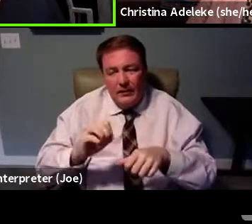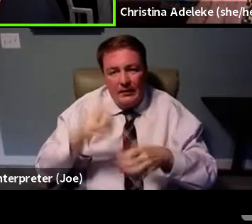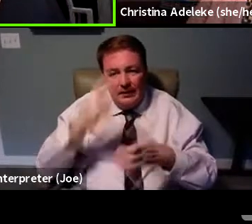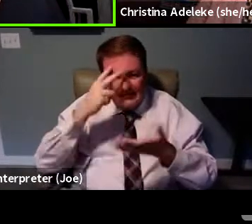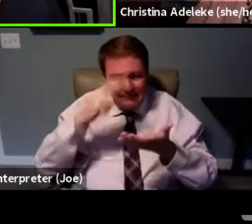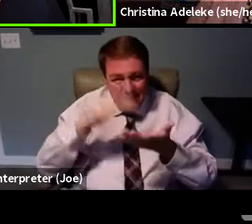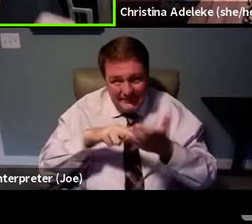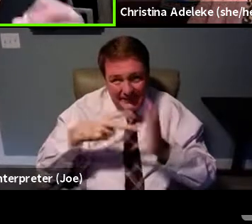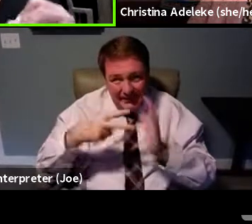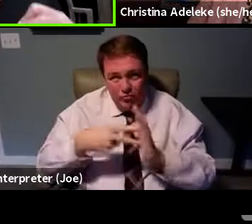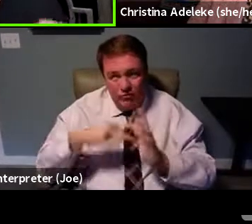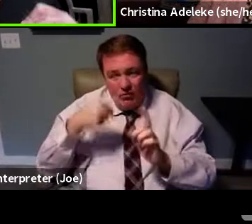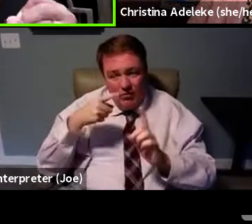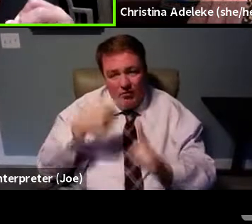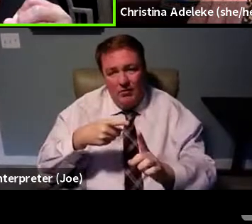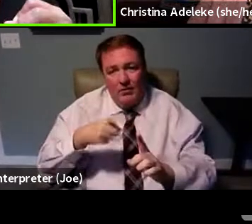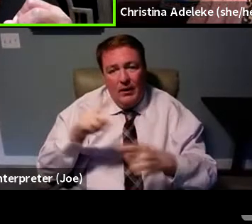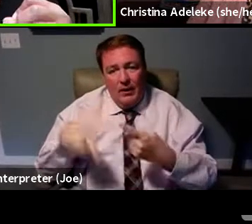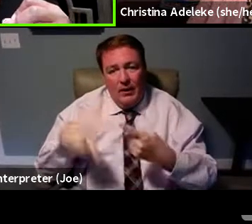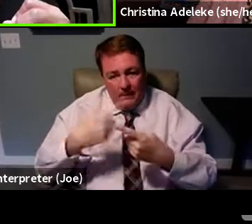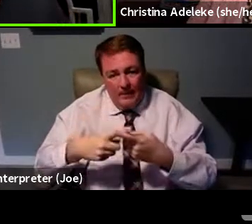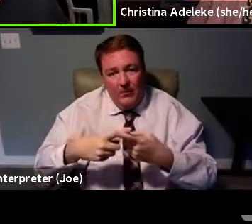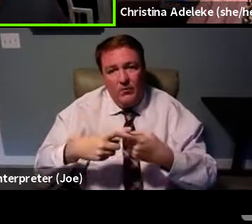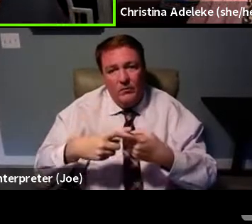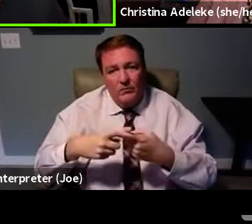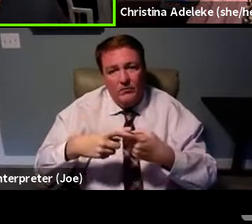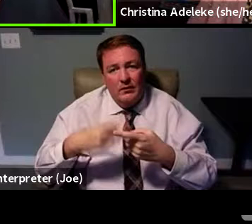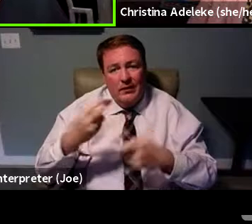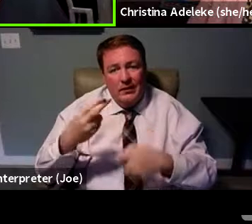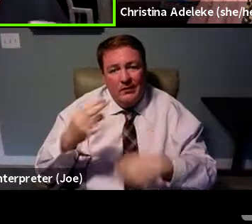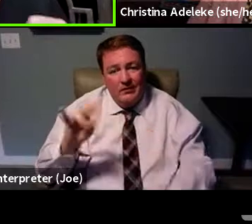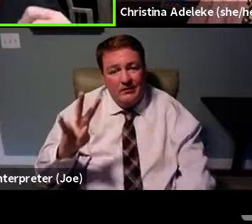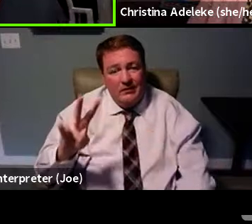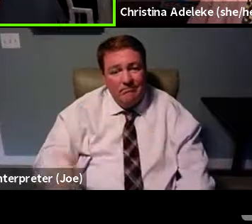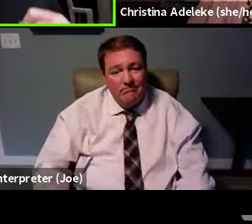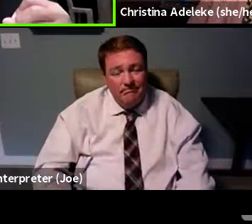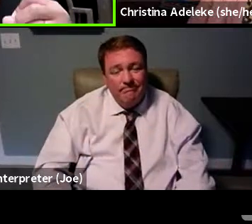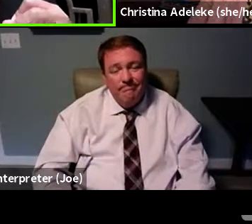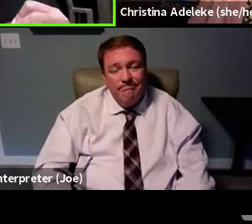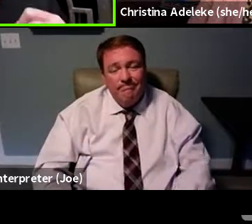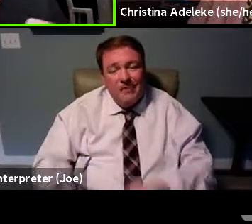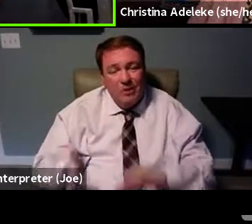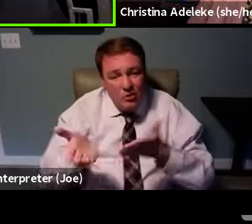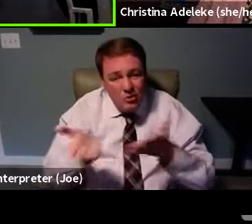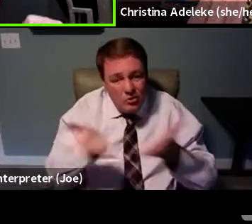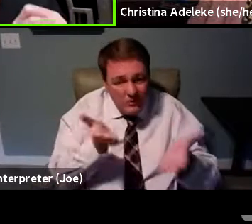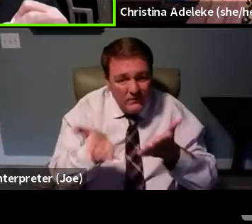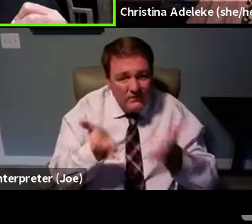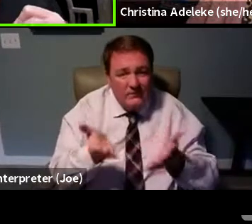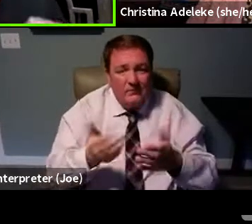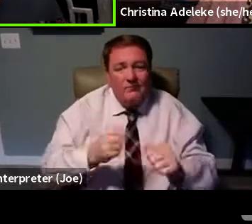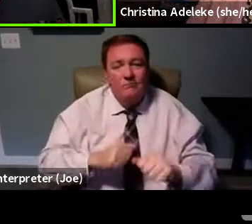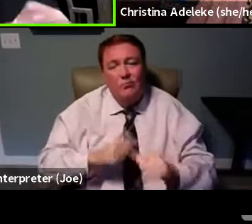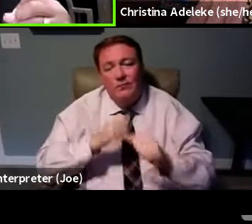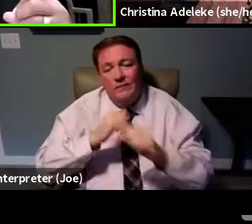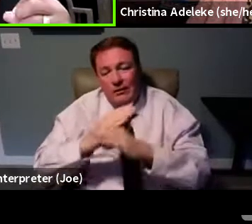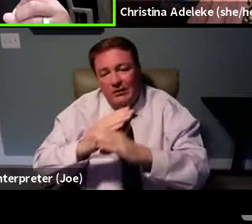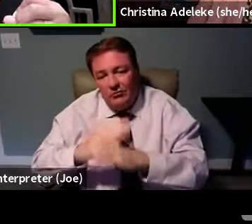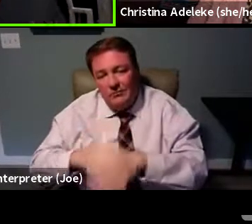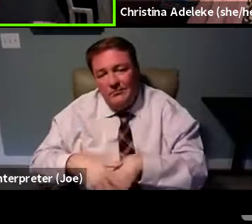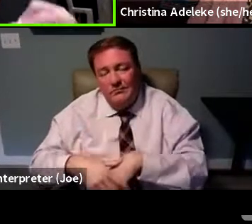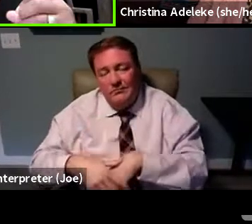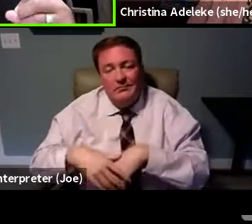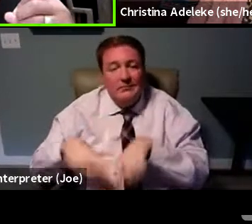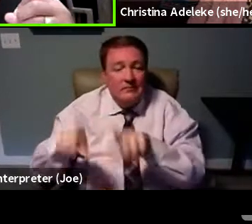about HIV, the services, prevention, testing,